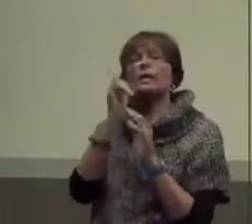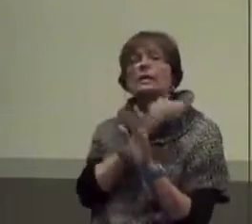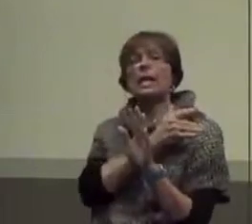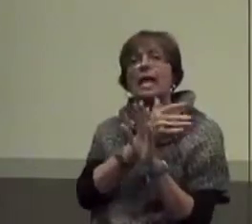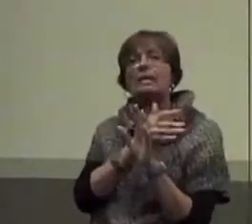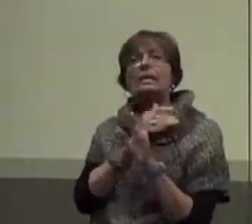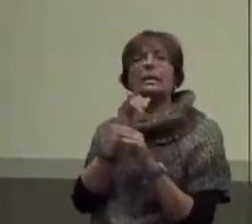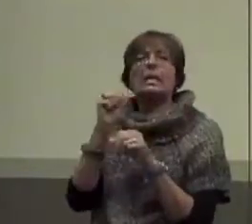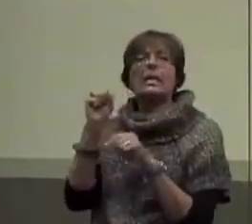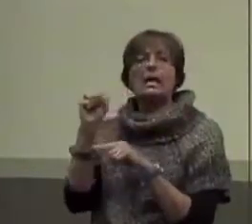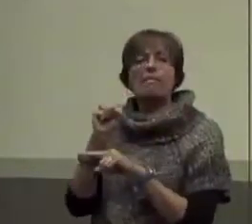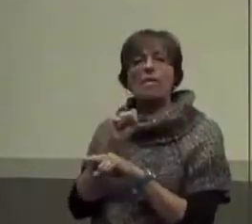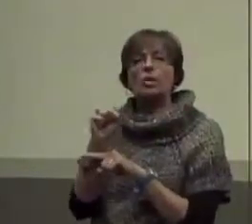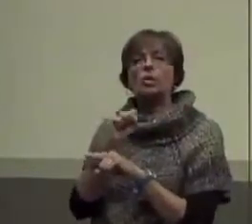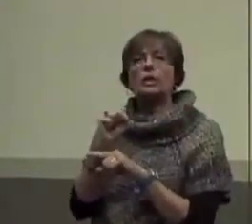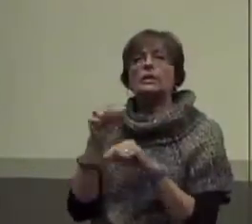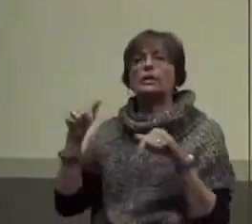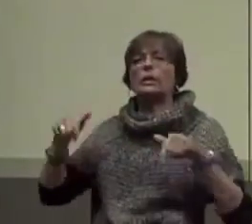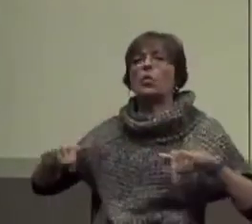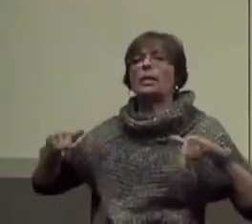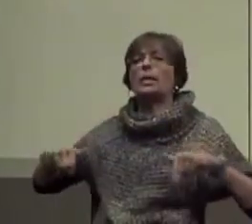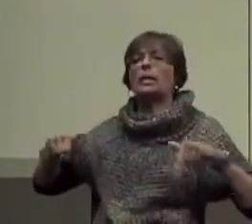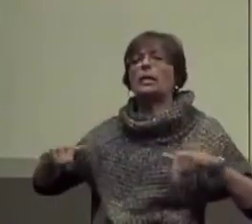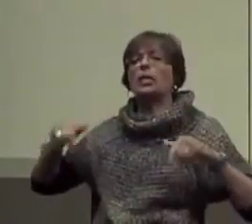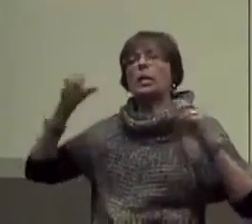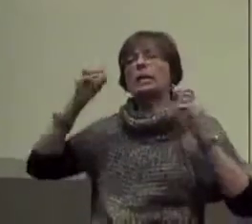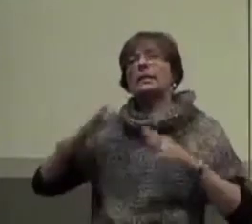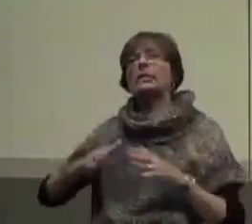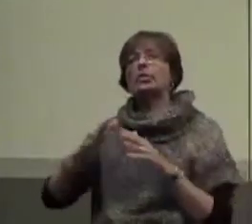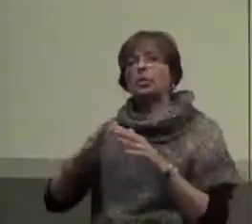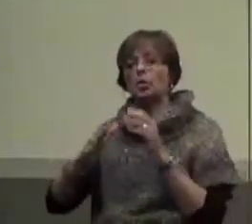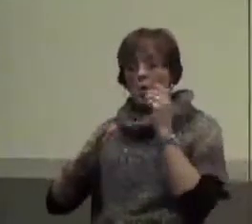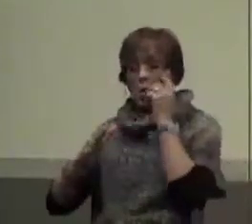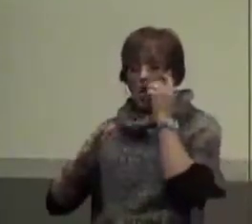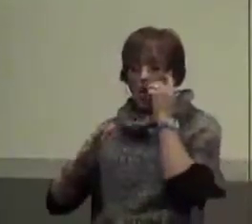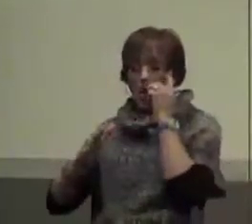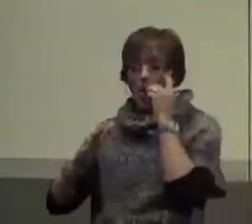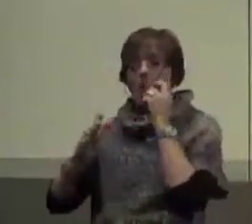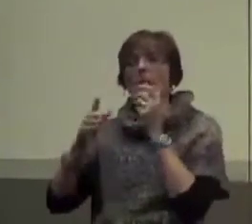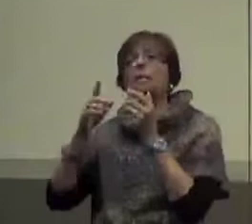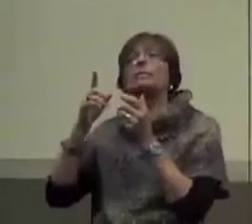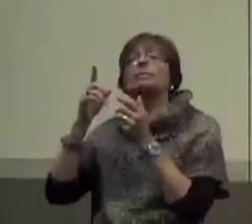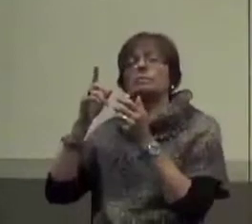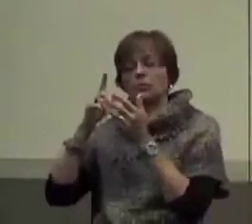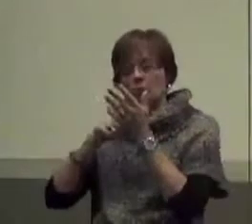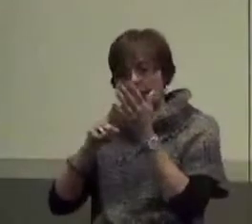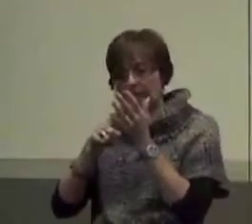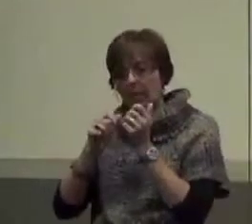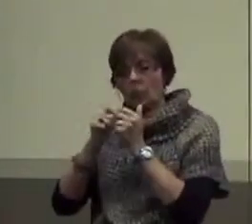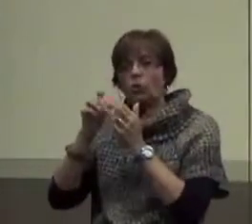Address the function. So, here, teacher checks in the student on arrival.